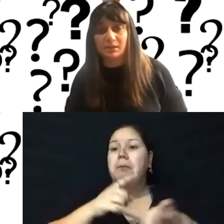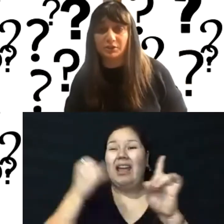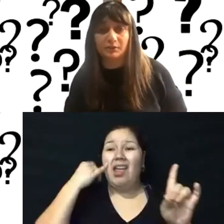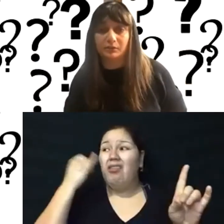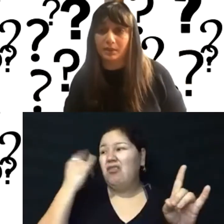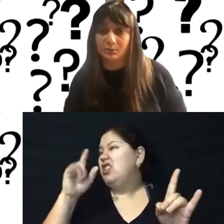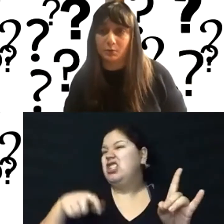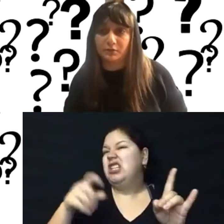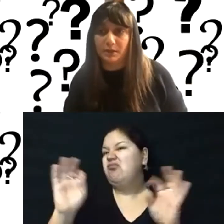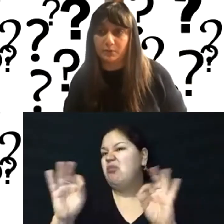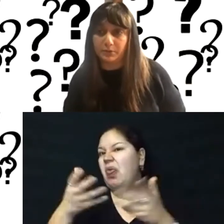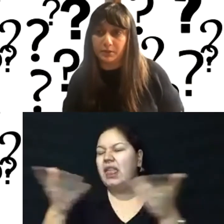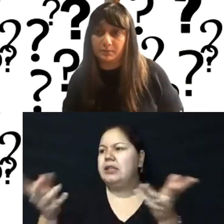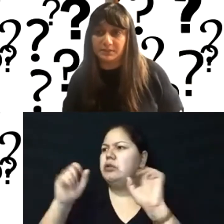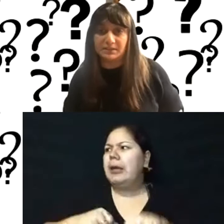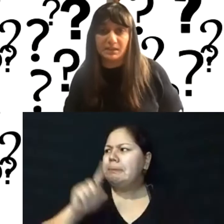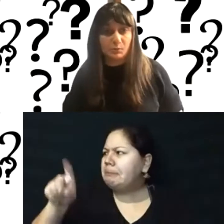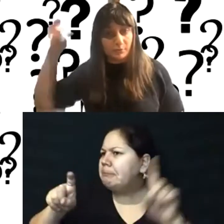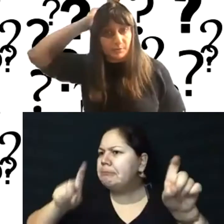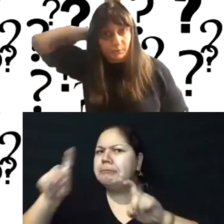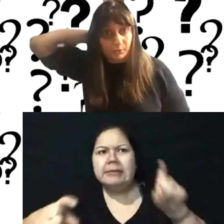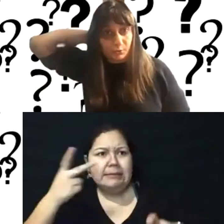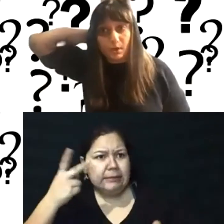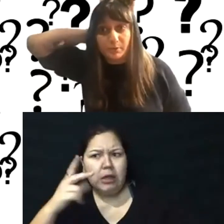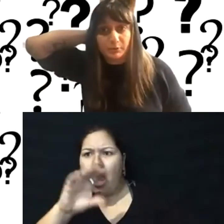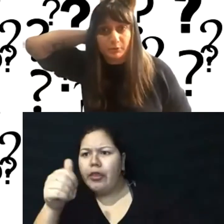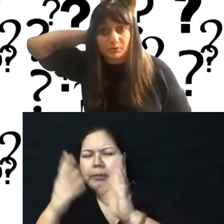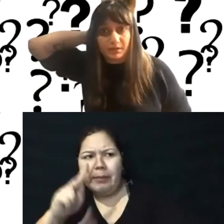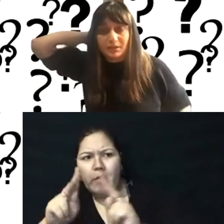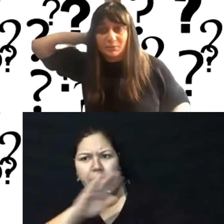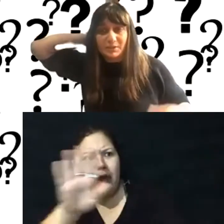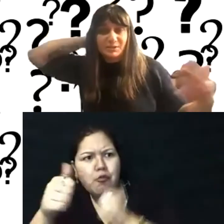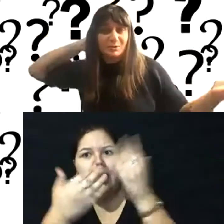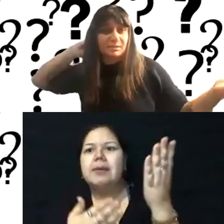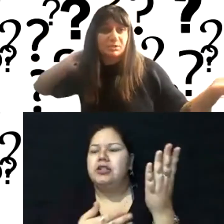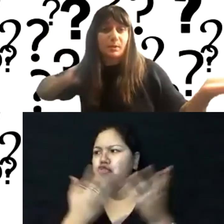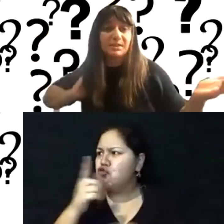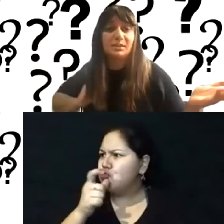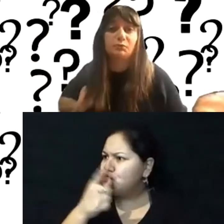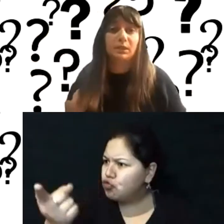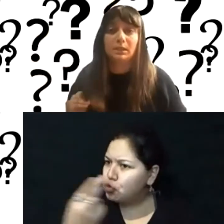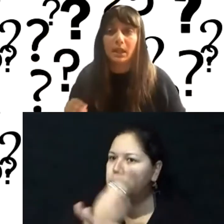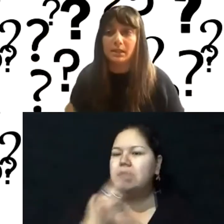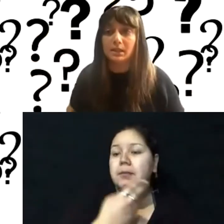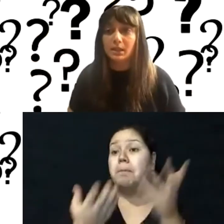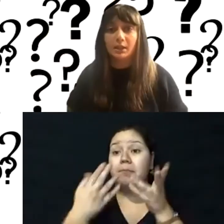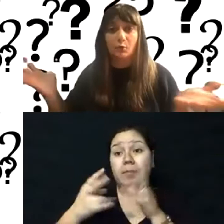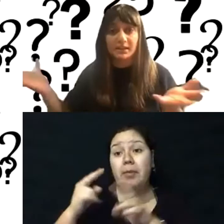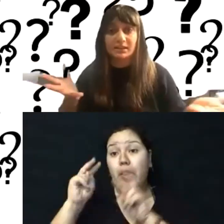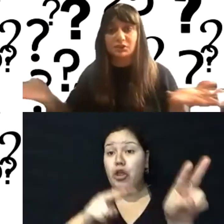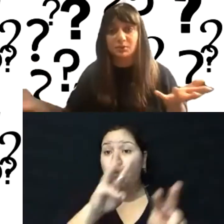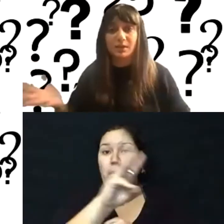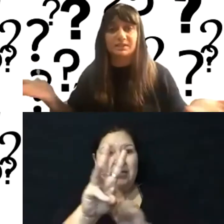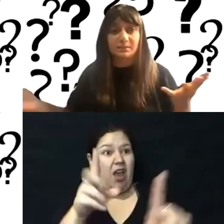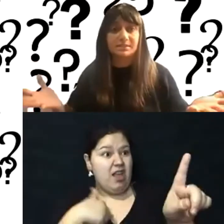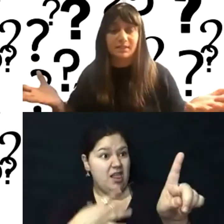recommendations and word of mouth, um, and seeing what other people who other people are using. So maybe go to someone's website that you really like an